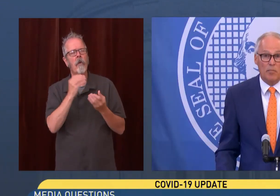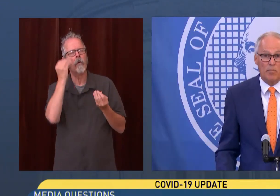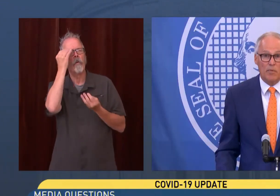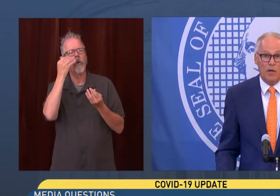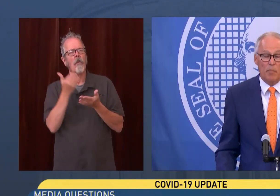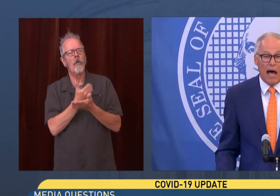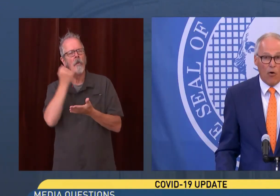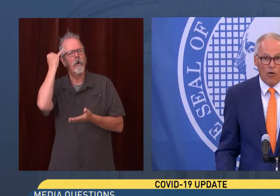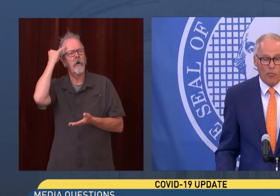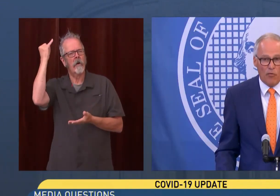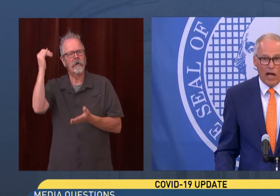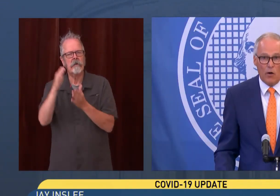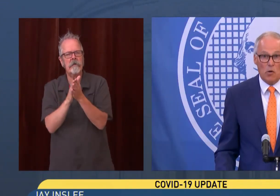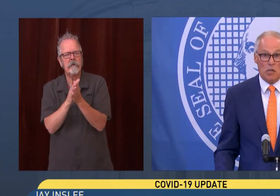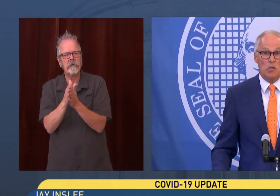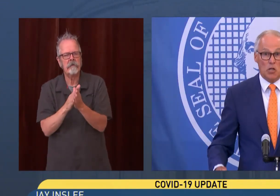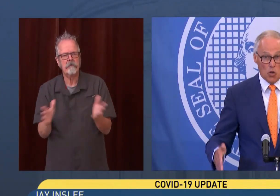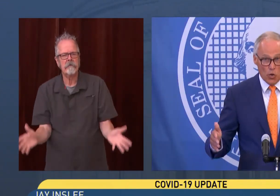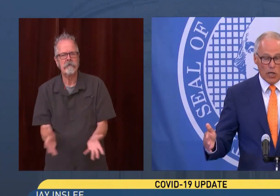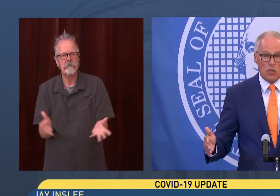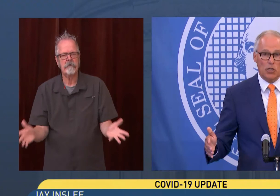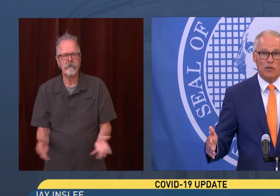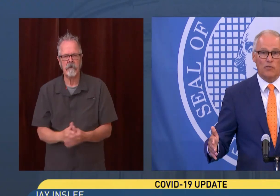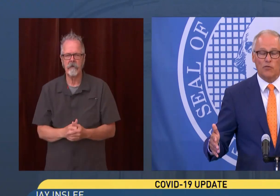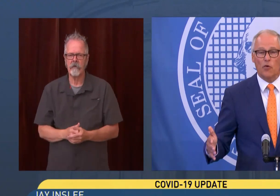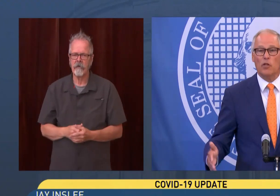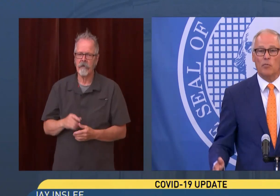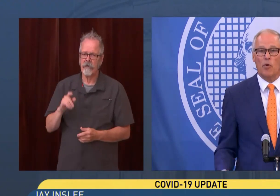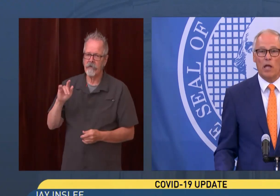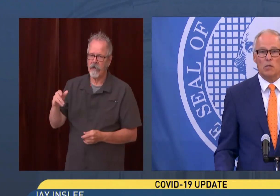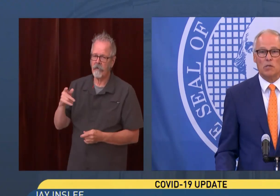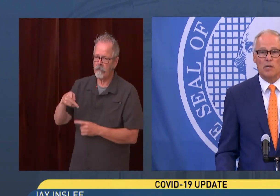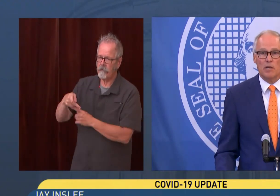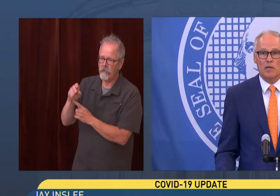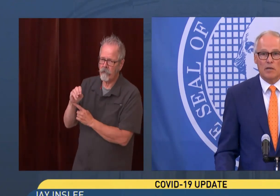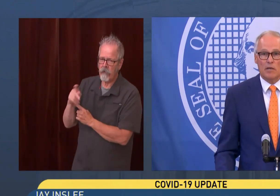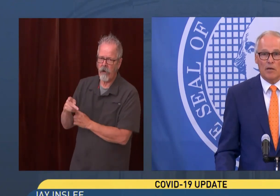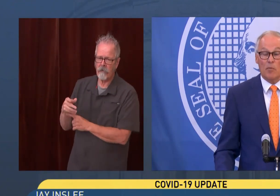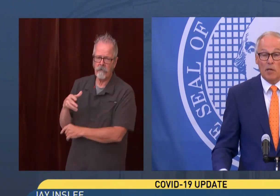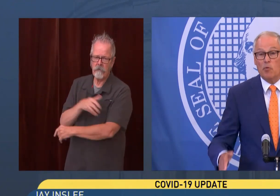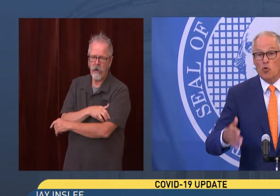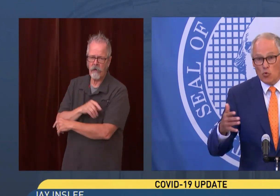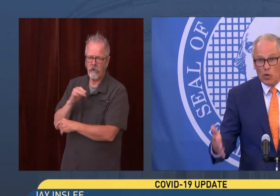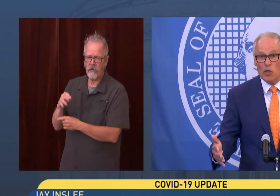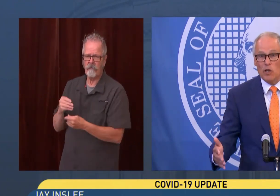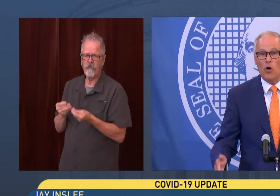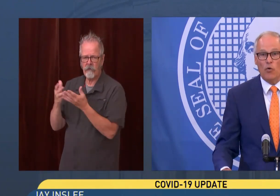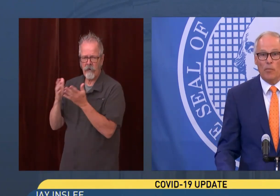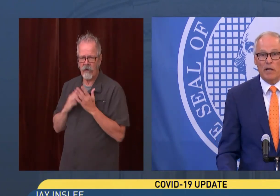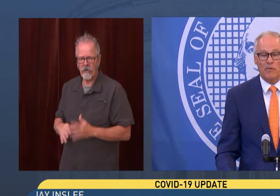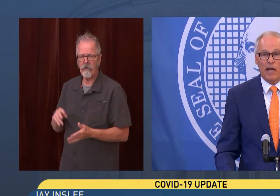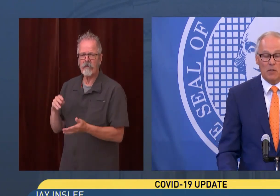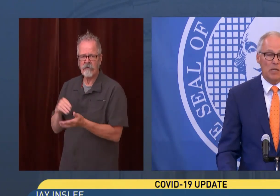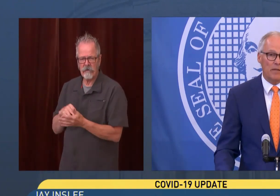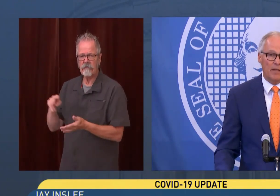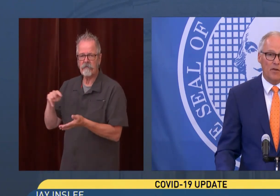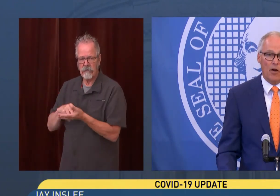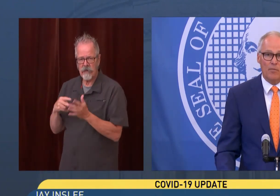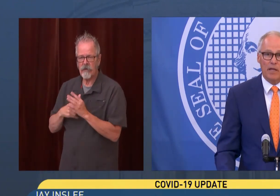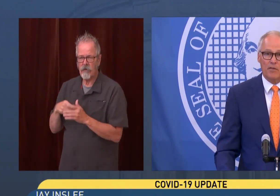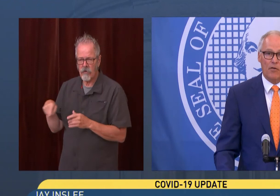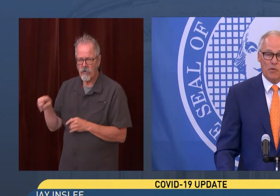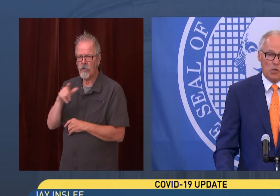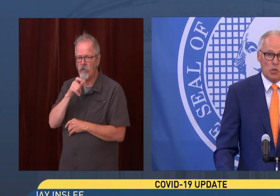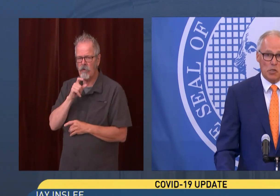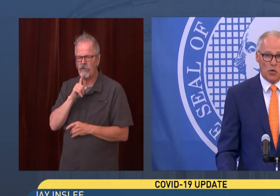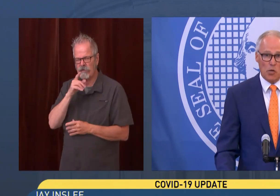yes. The power of providers is a new initiative to fully embrace the people who really know about the vaccine. That's